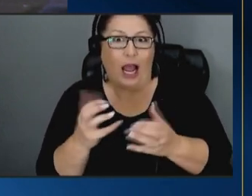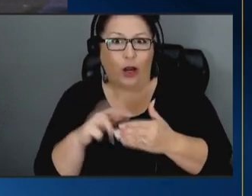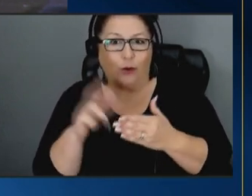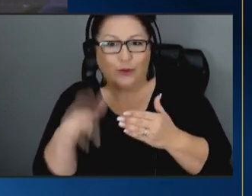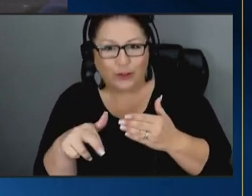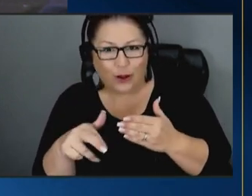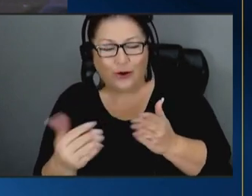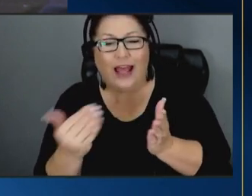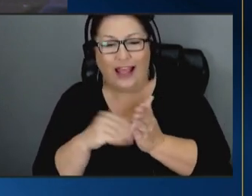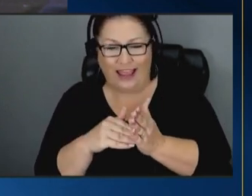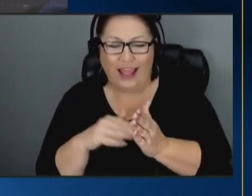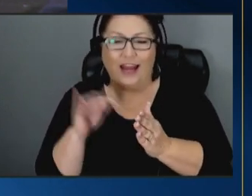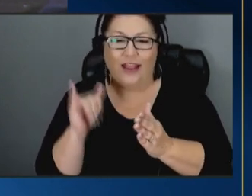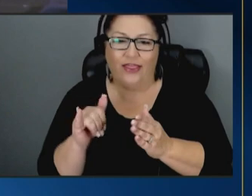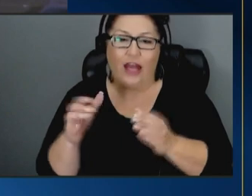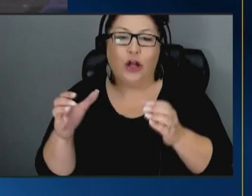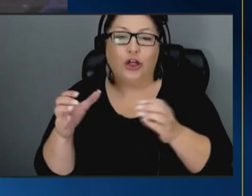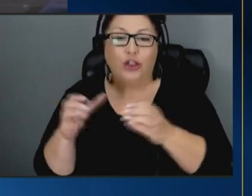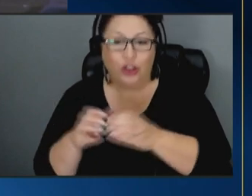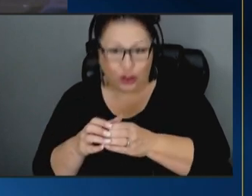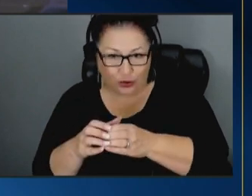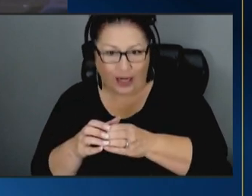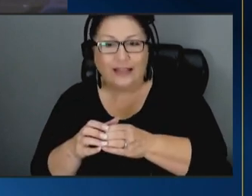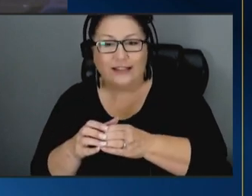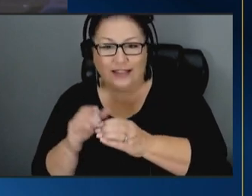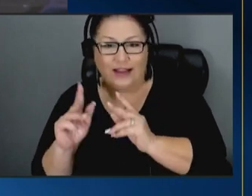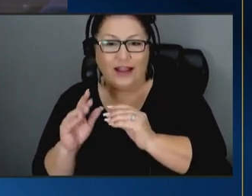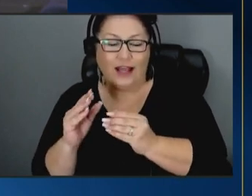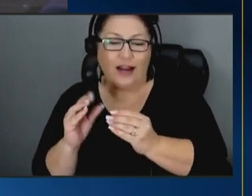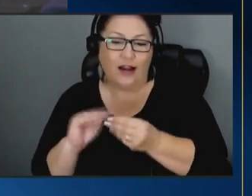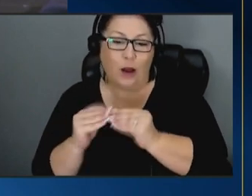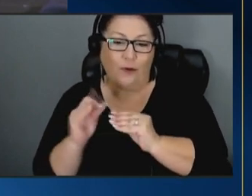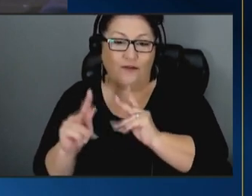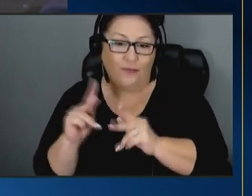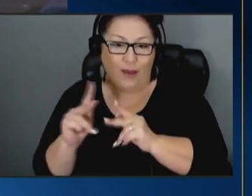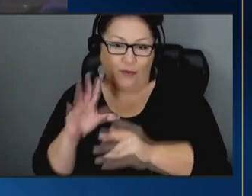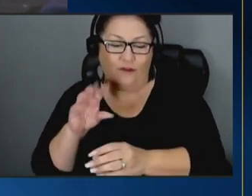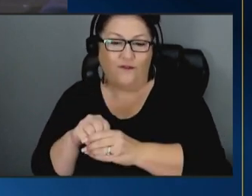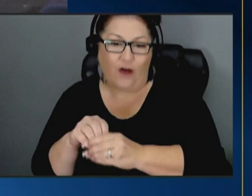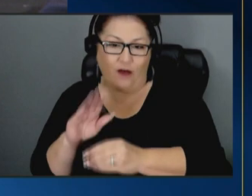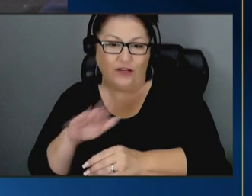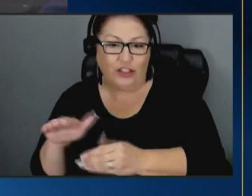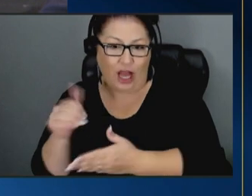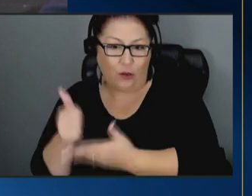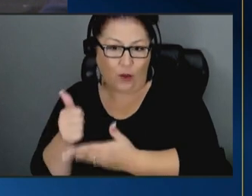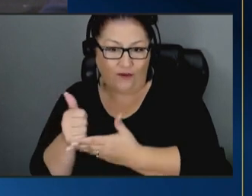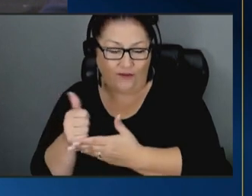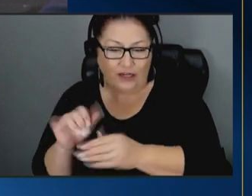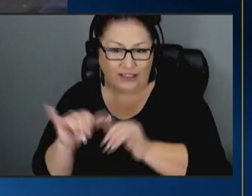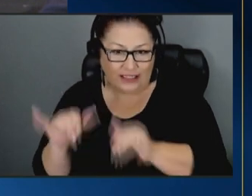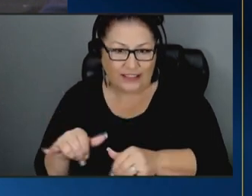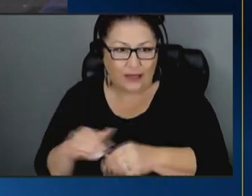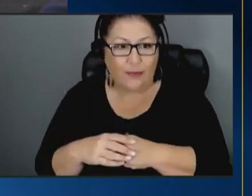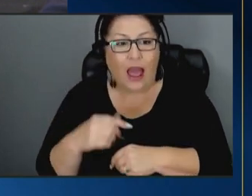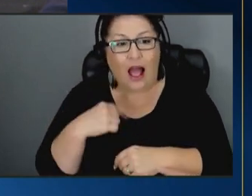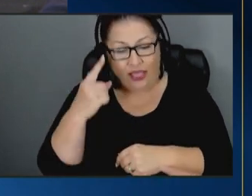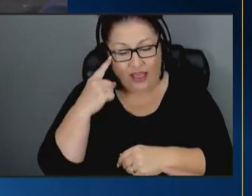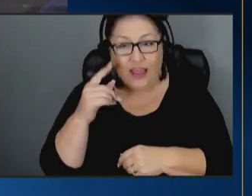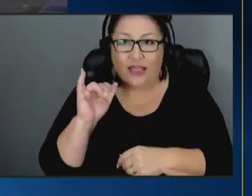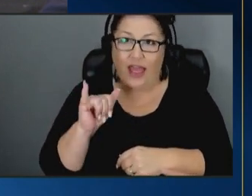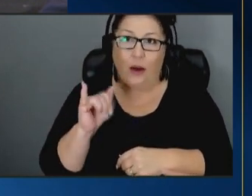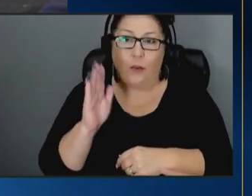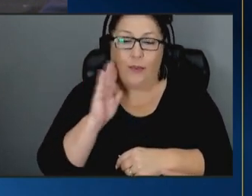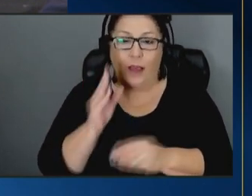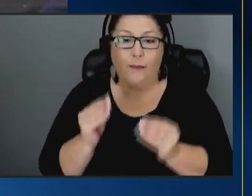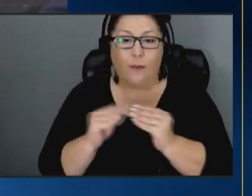shrinks the the footprint uh for child welfare so i think there'll be greater sophistication as they move forward and blend